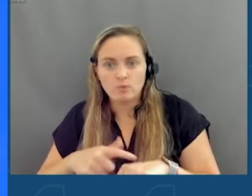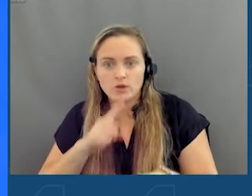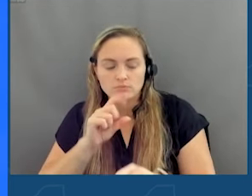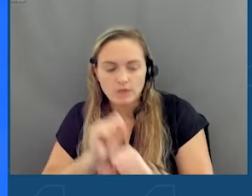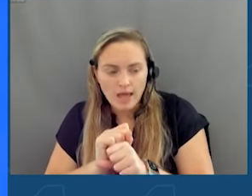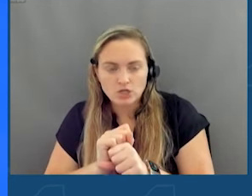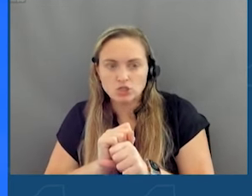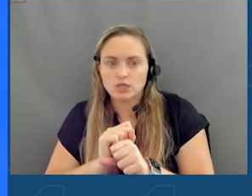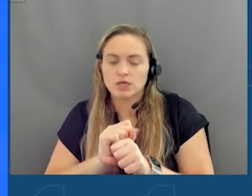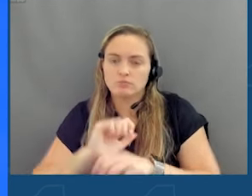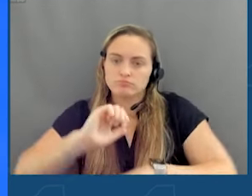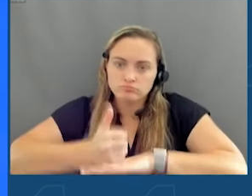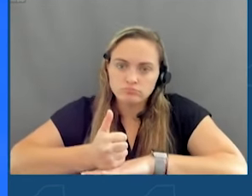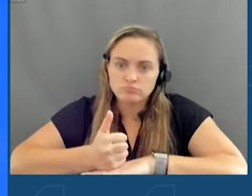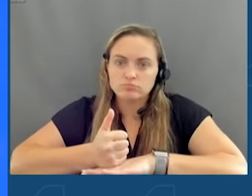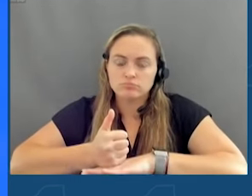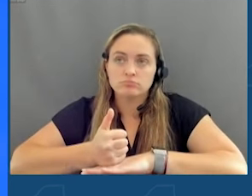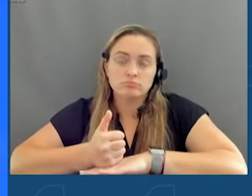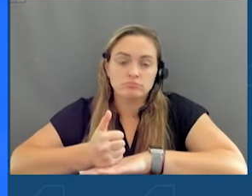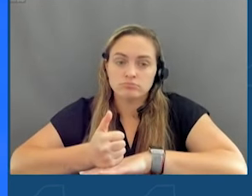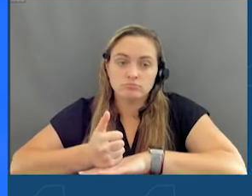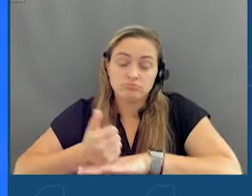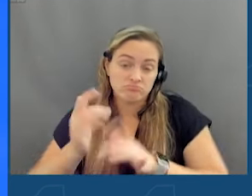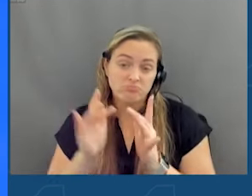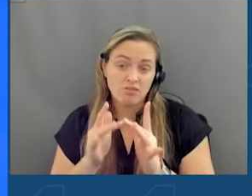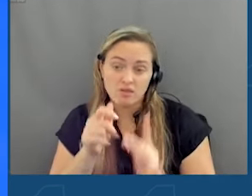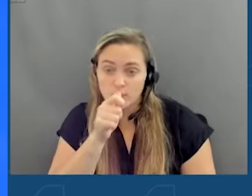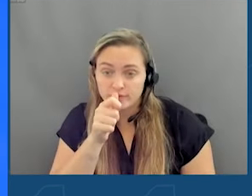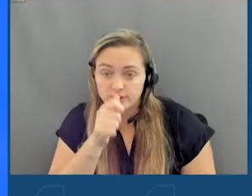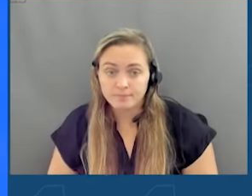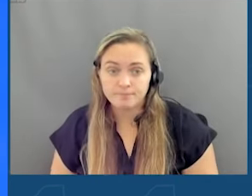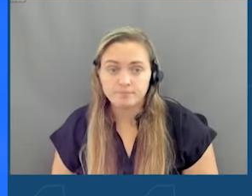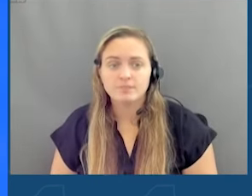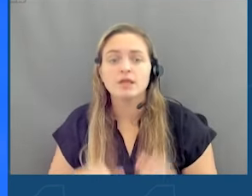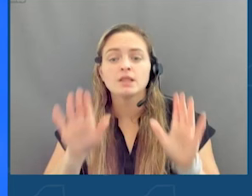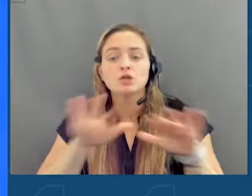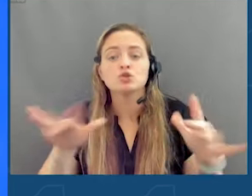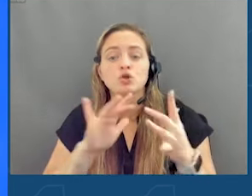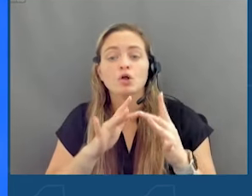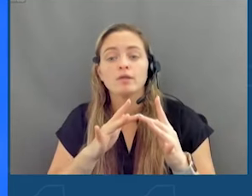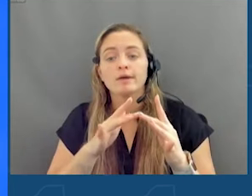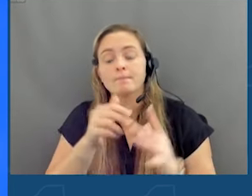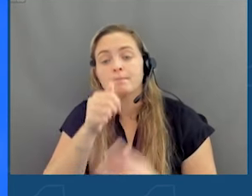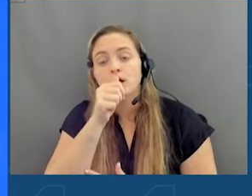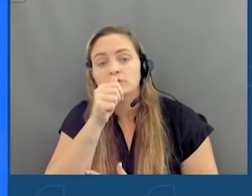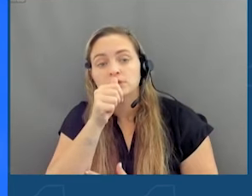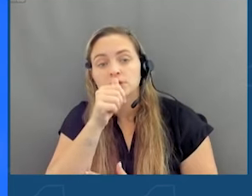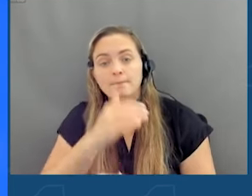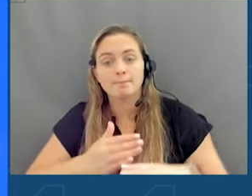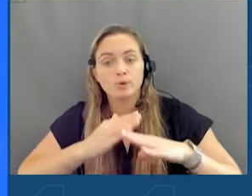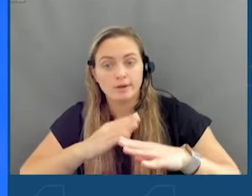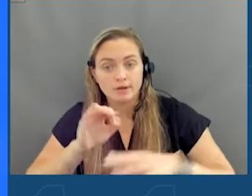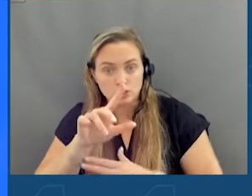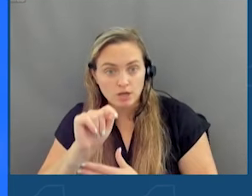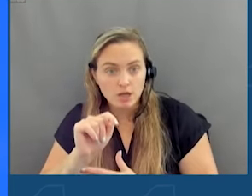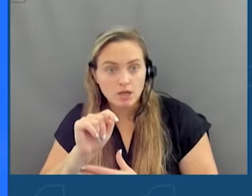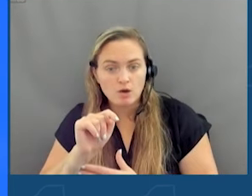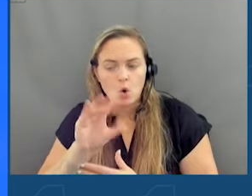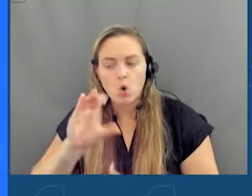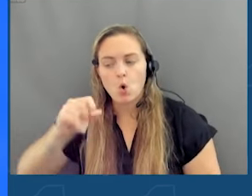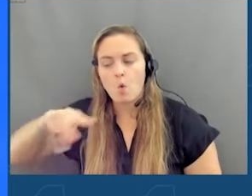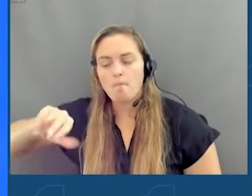legislated about online privacy. And it was called the Children's Online Privacy Protection Act, or COPA.